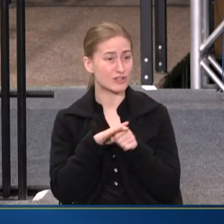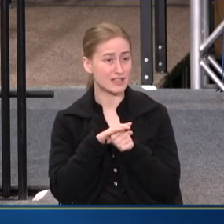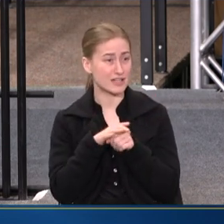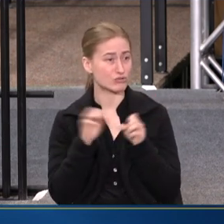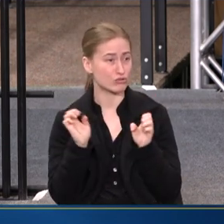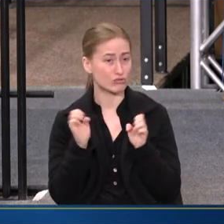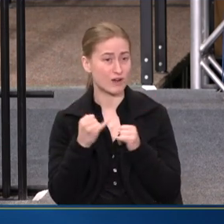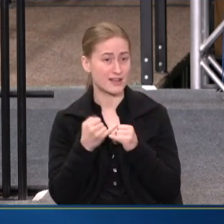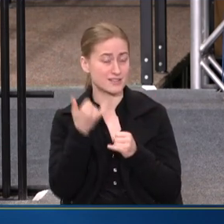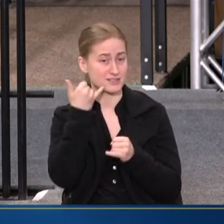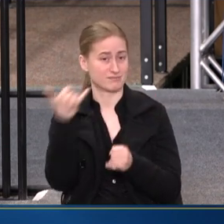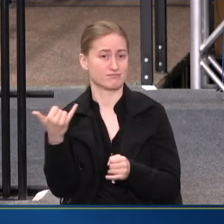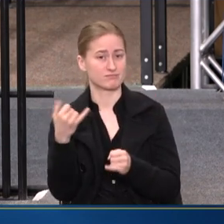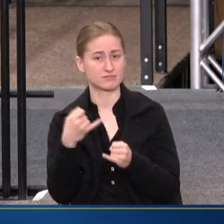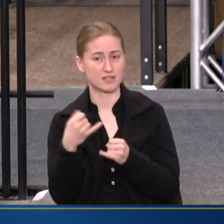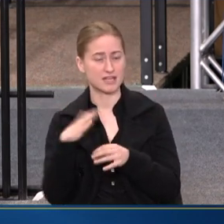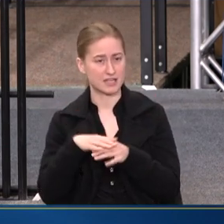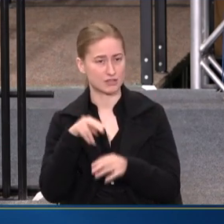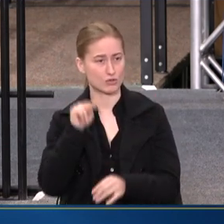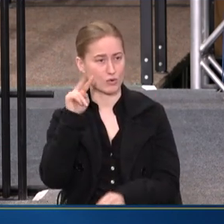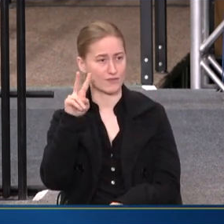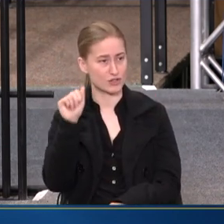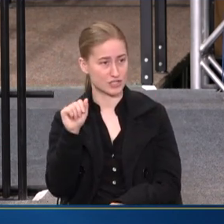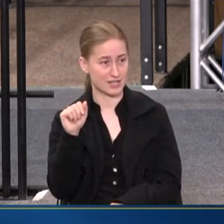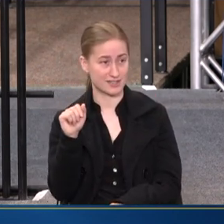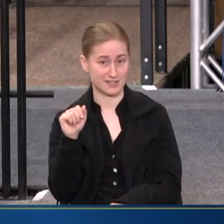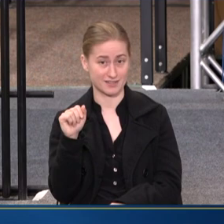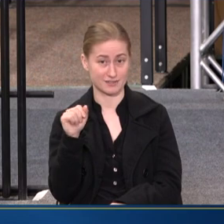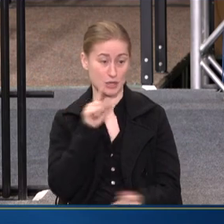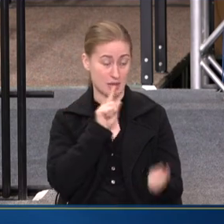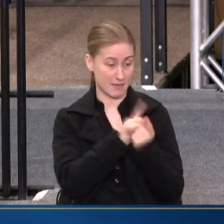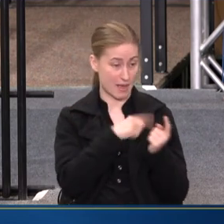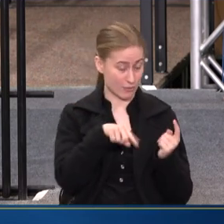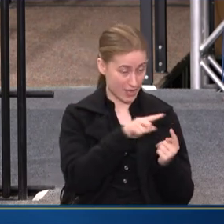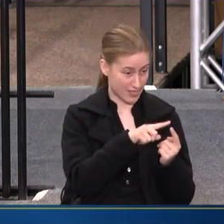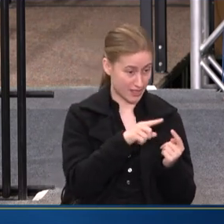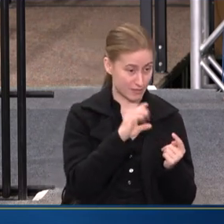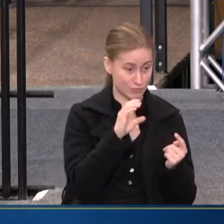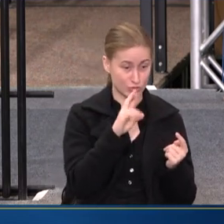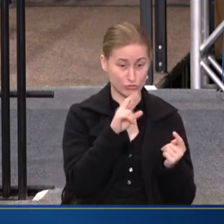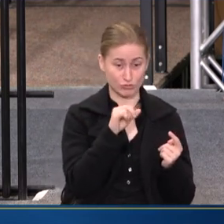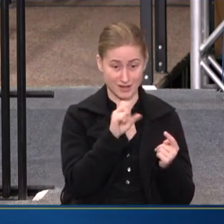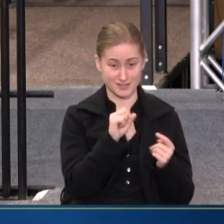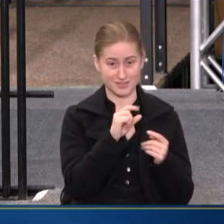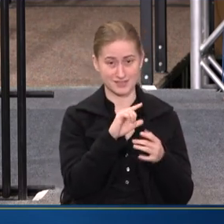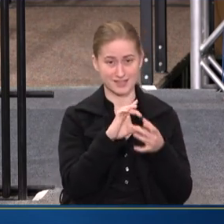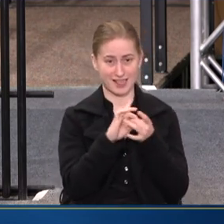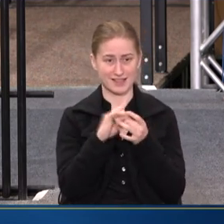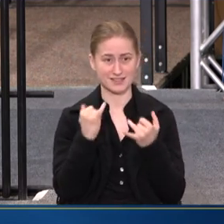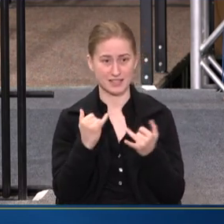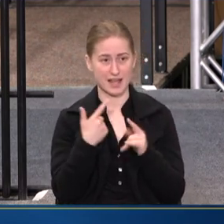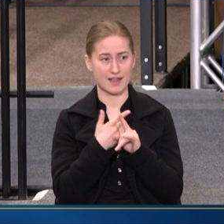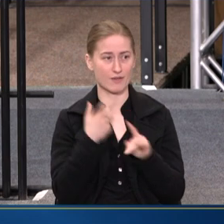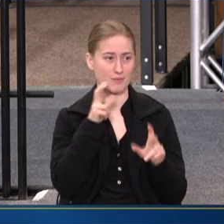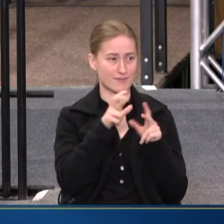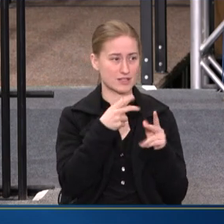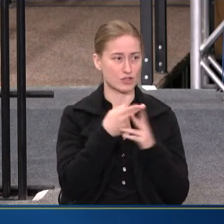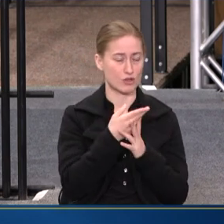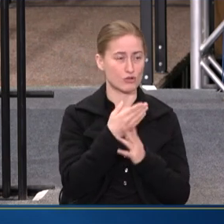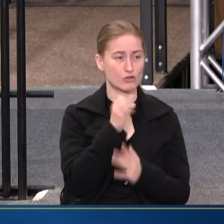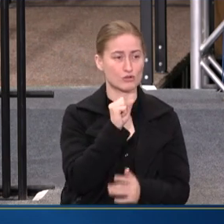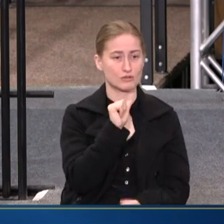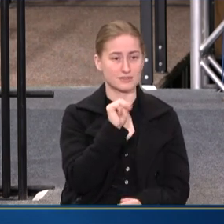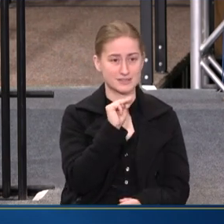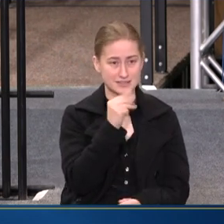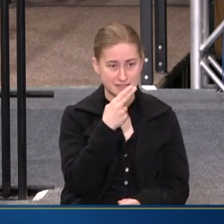CRISIS LINE IN NORTHERN VIRGINIA. SINCE THAT TIME, CRISIS LINK TODAY, THROUGH INVESTMENT FROM SAMHSA, OUR STATE